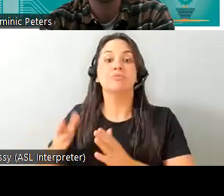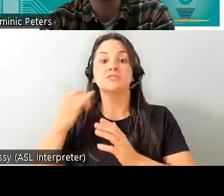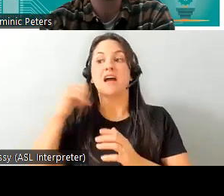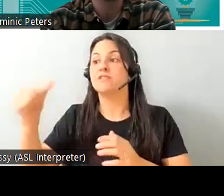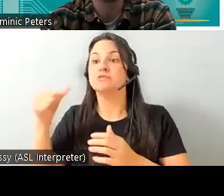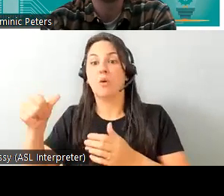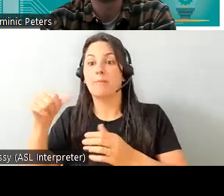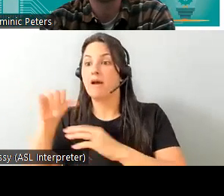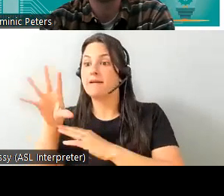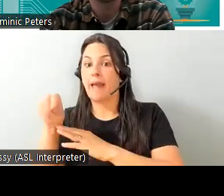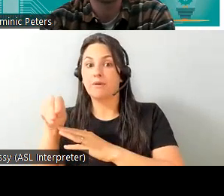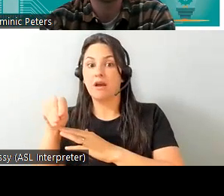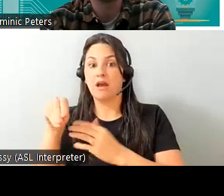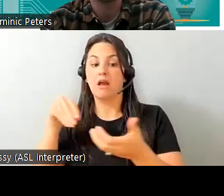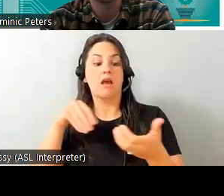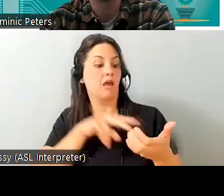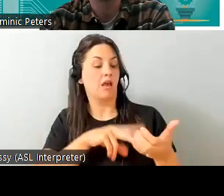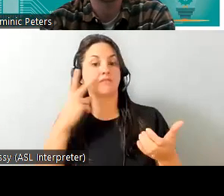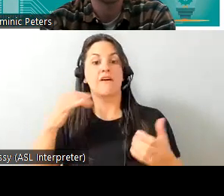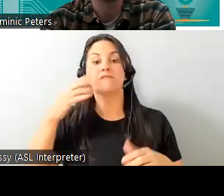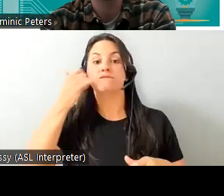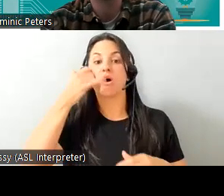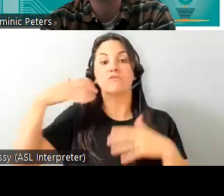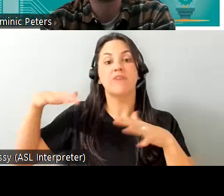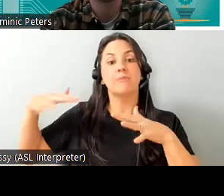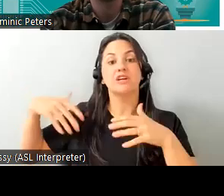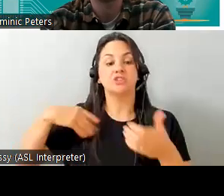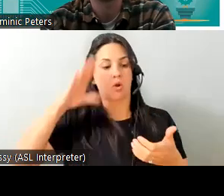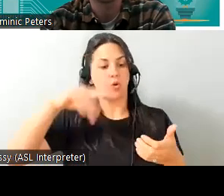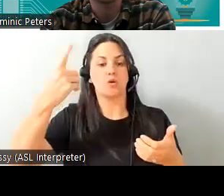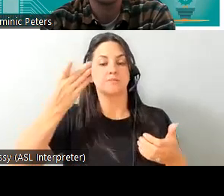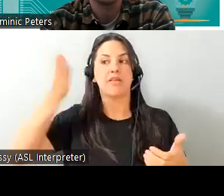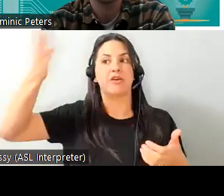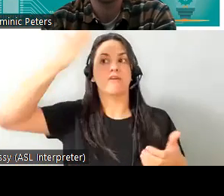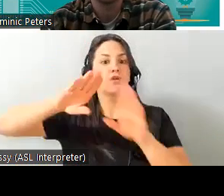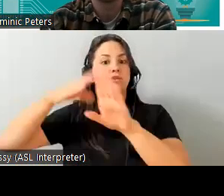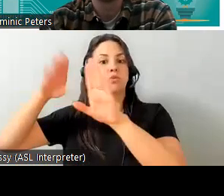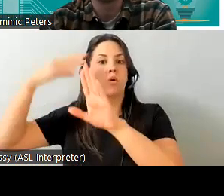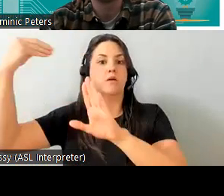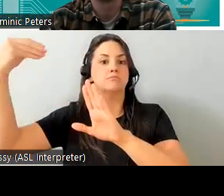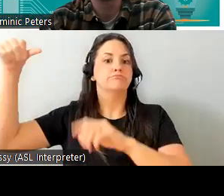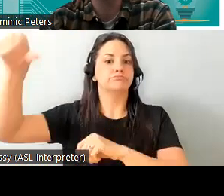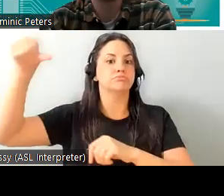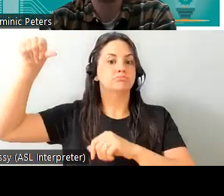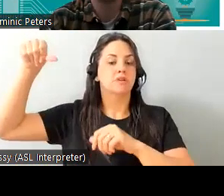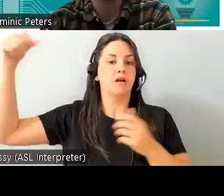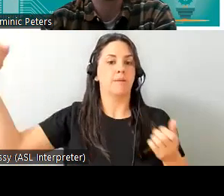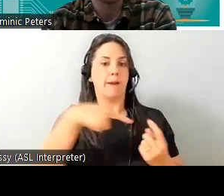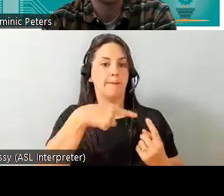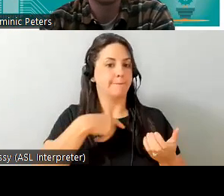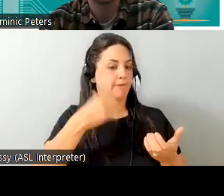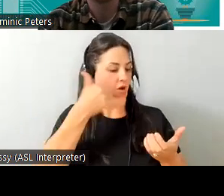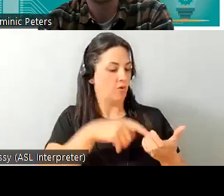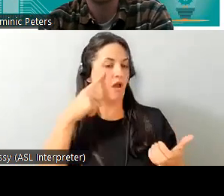app they can be alerted through the vibration of their phone or smartwatch that someone's at the front door most consumers